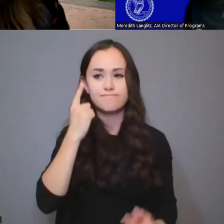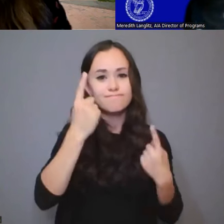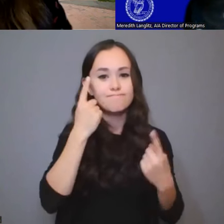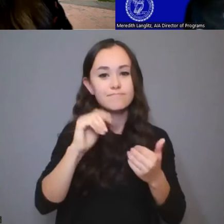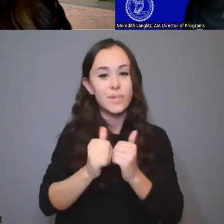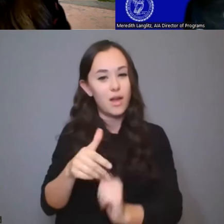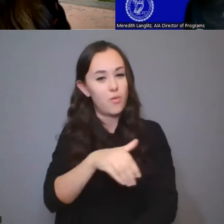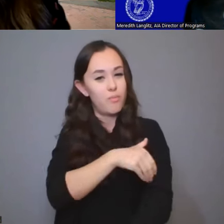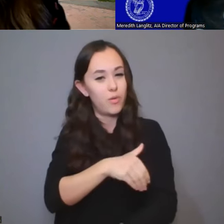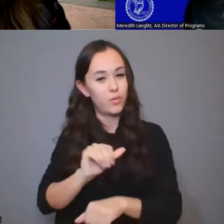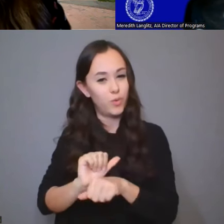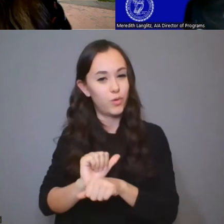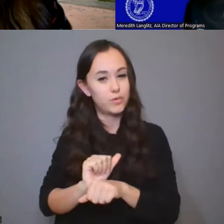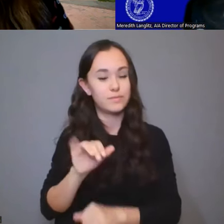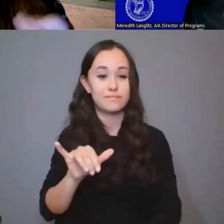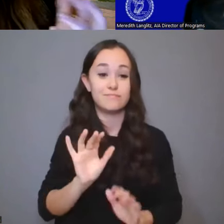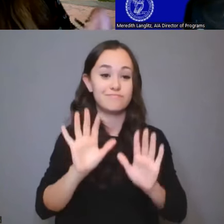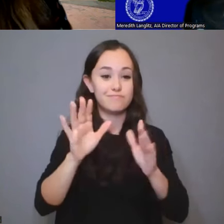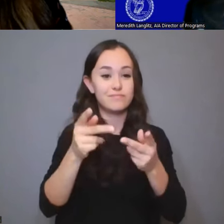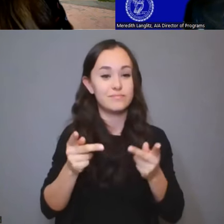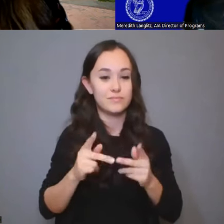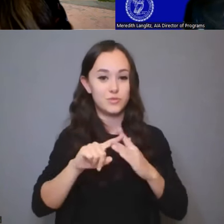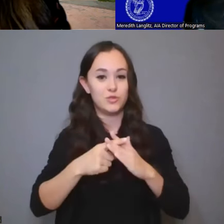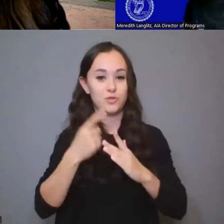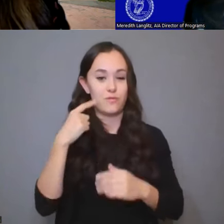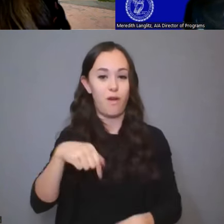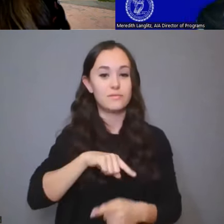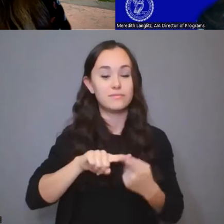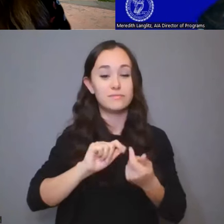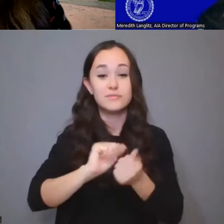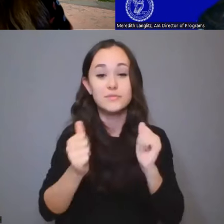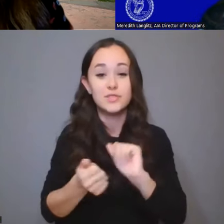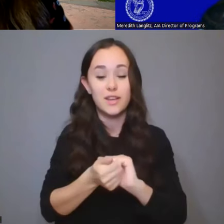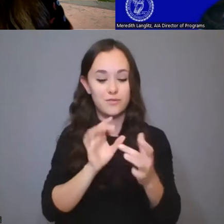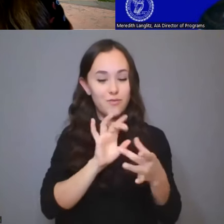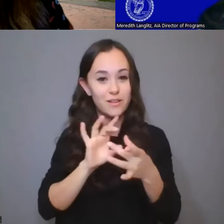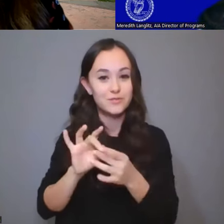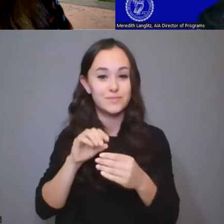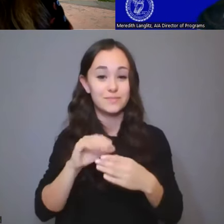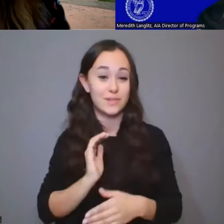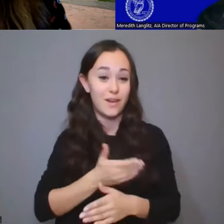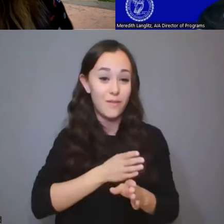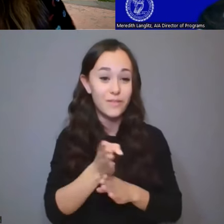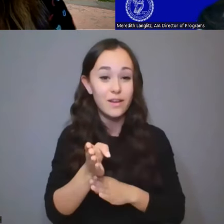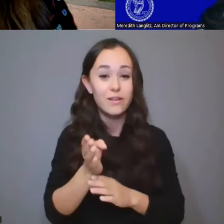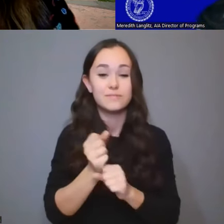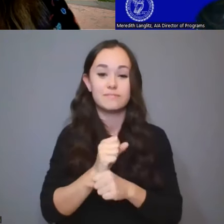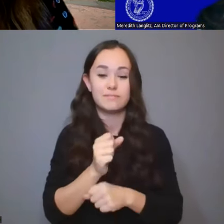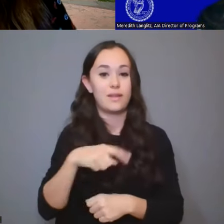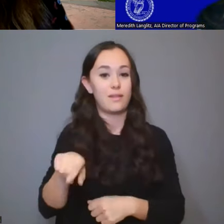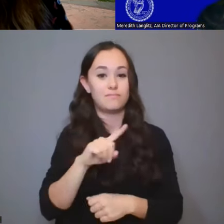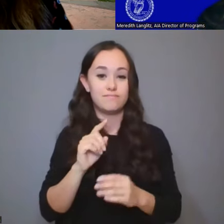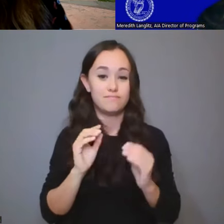think, is a starting point for us to start to change the relations of our field so that they're more respectful and